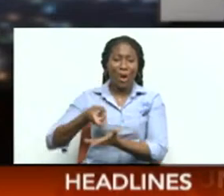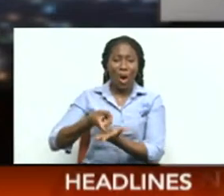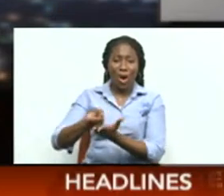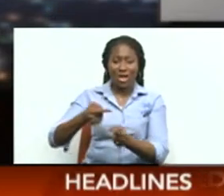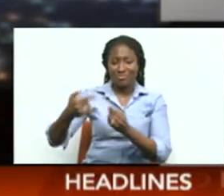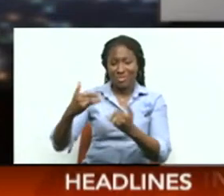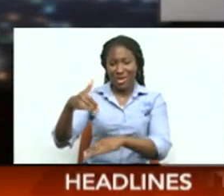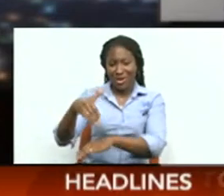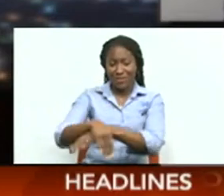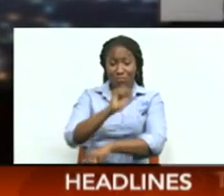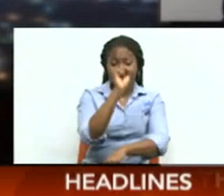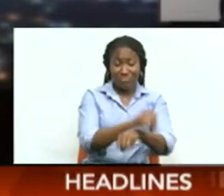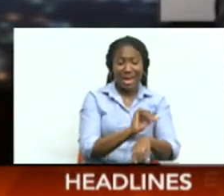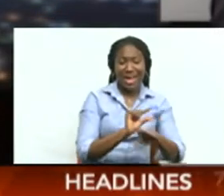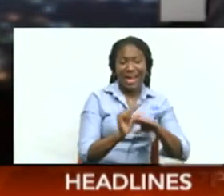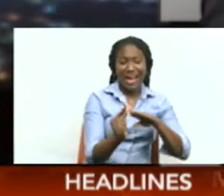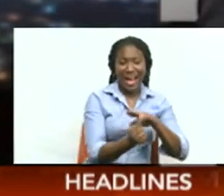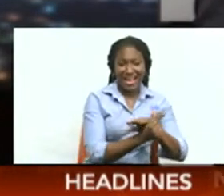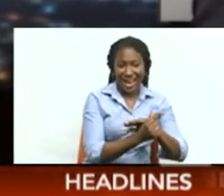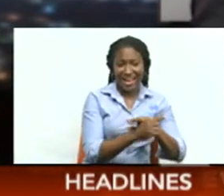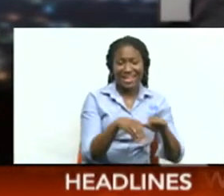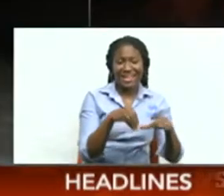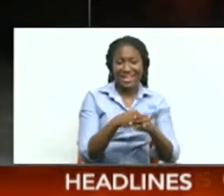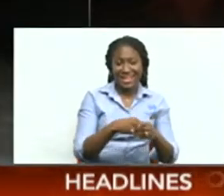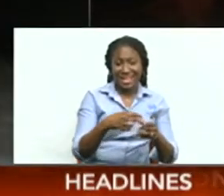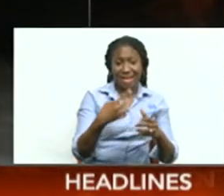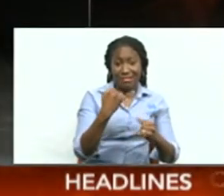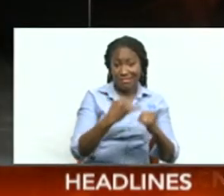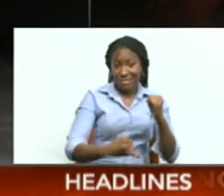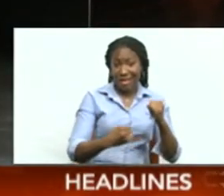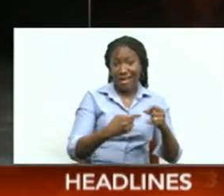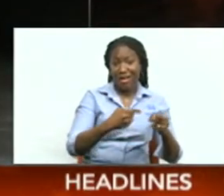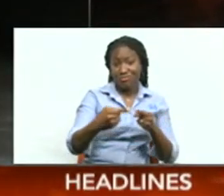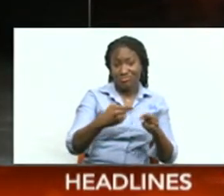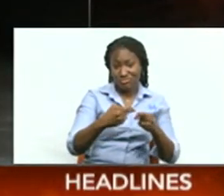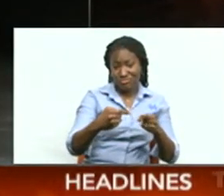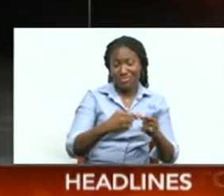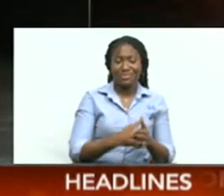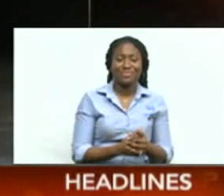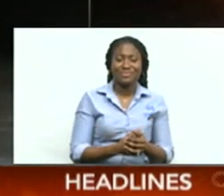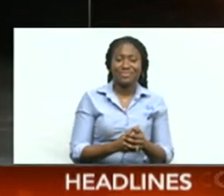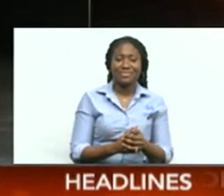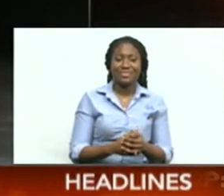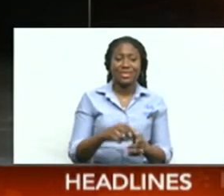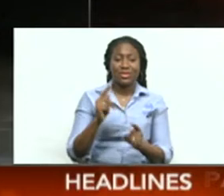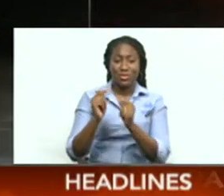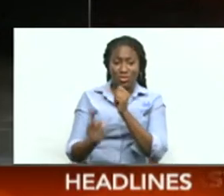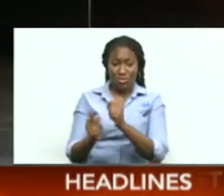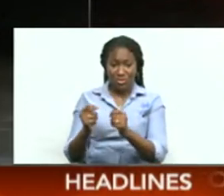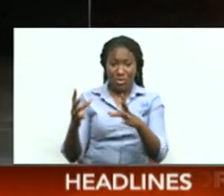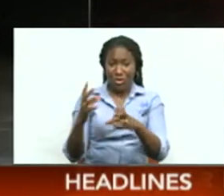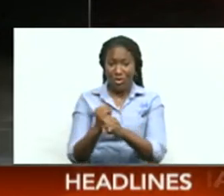Defeating Guyana in the penultimate match Of the round-robin phase of the competition The Calypso Stickmen got a double from Akim to Center Open